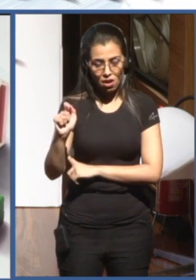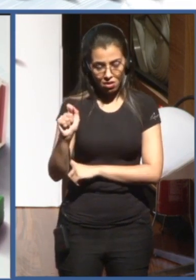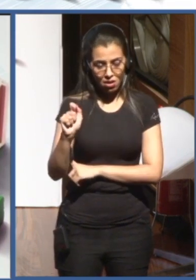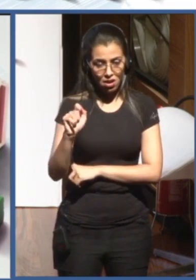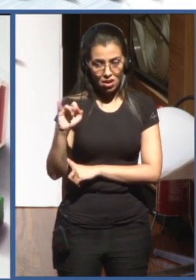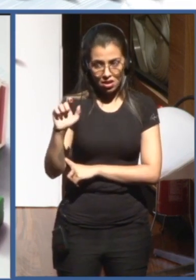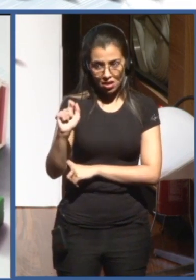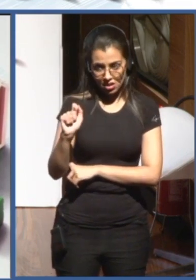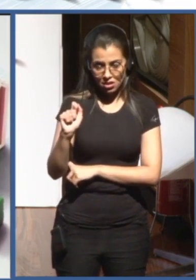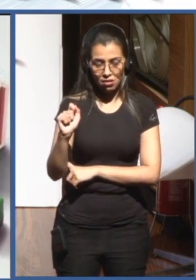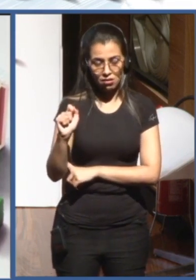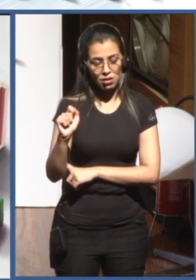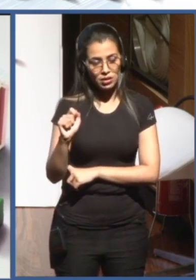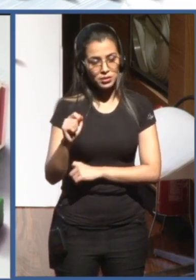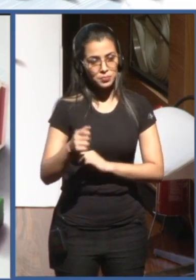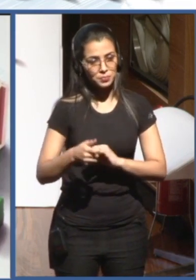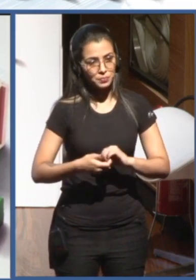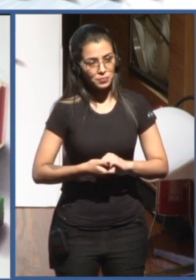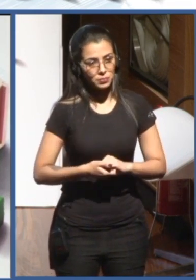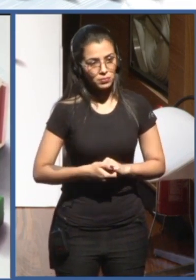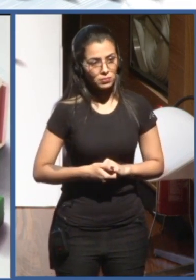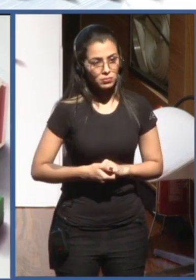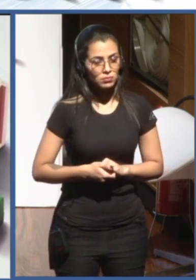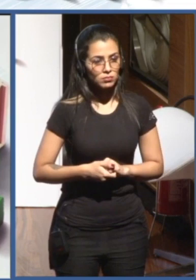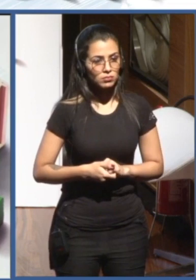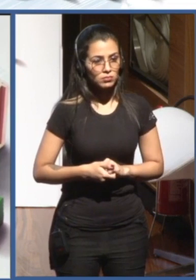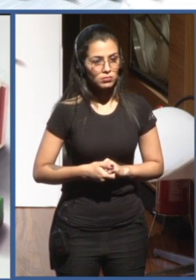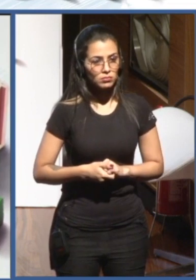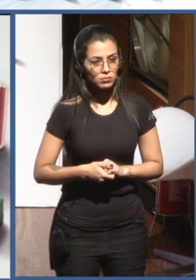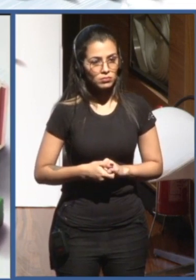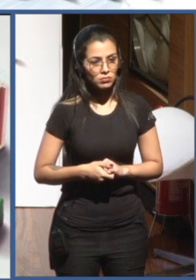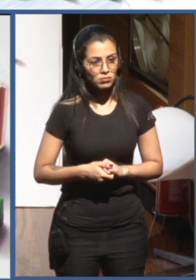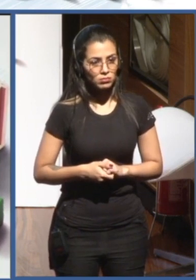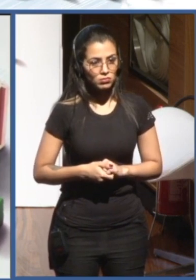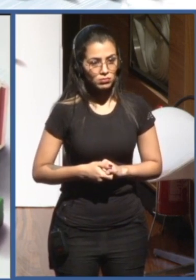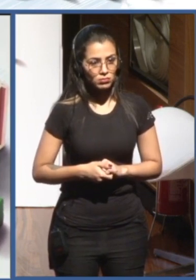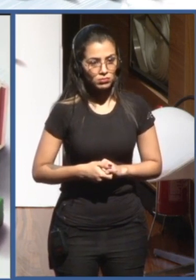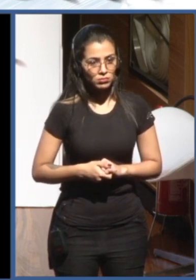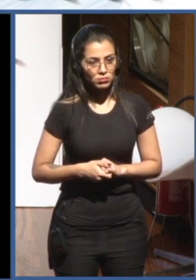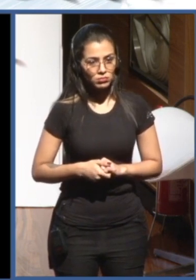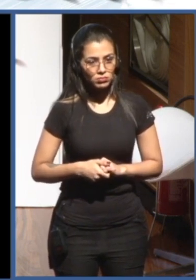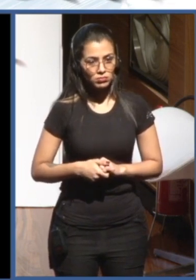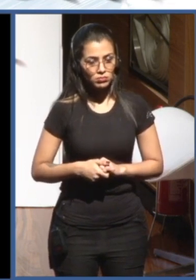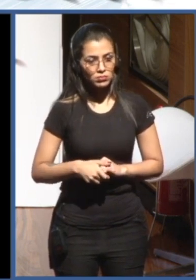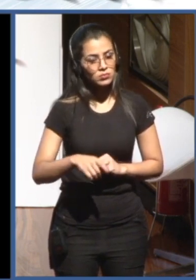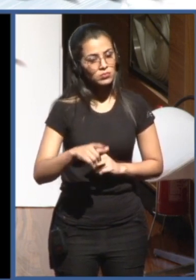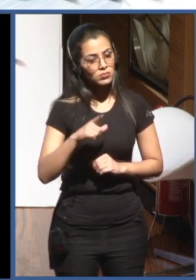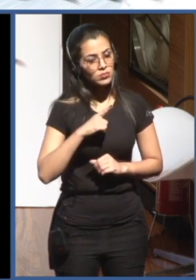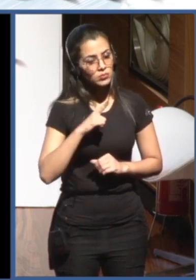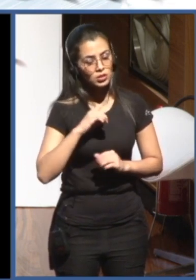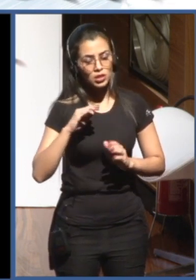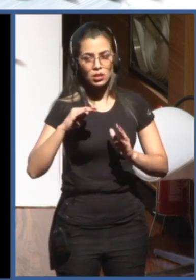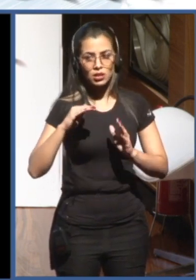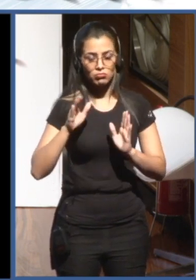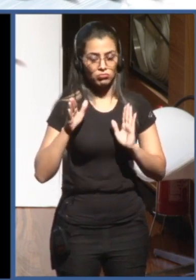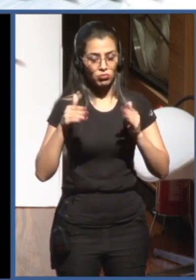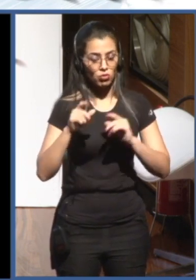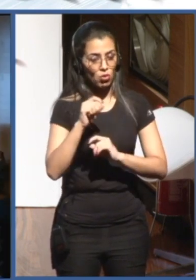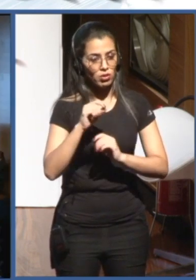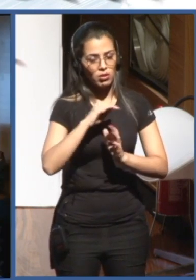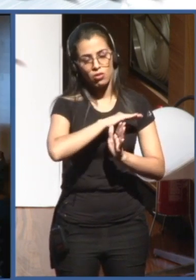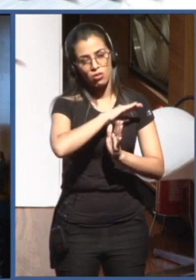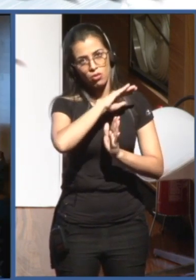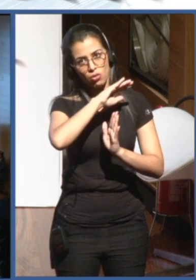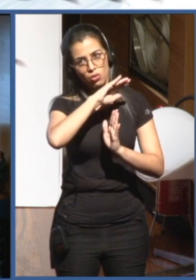that everyone in the world in 2030 should have affordable access to the internet, we think